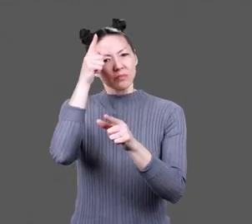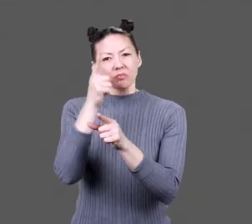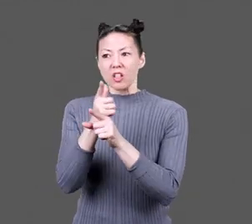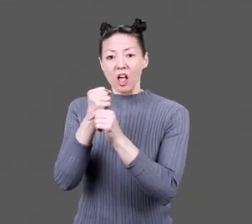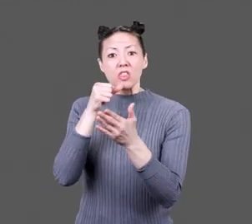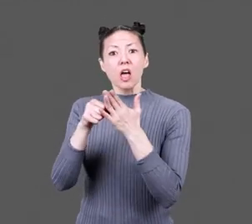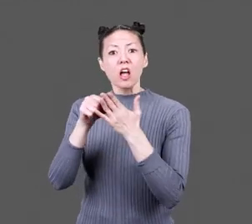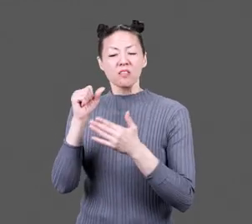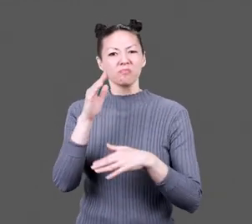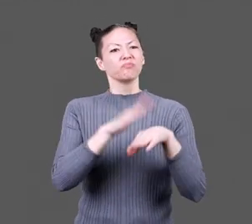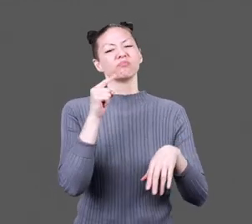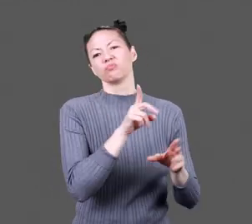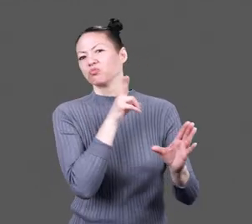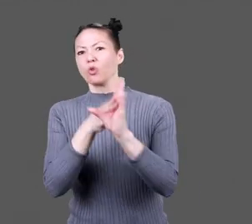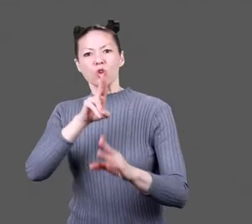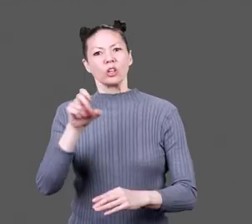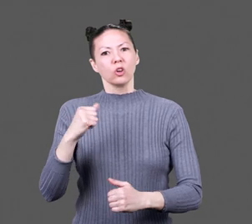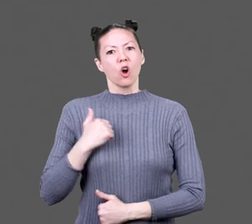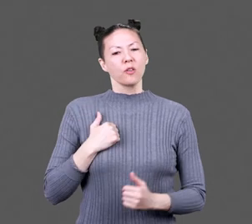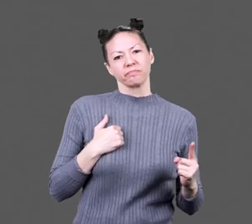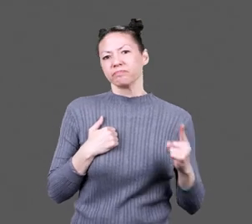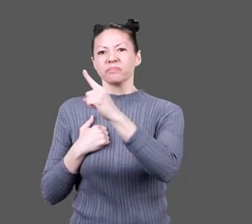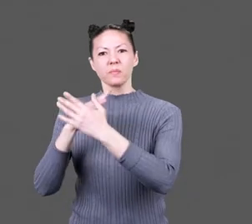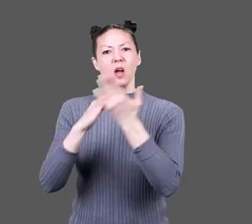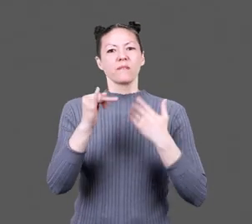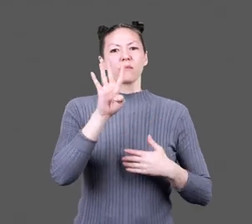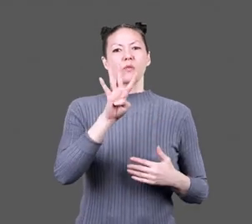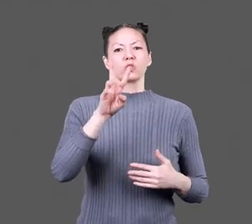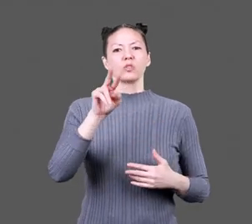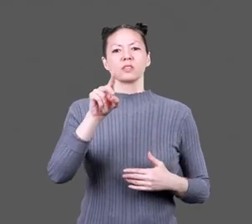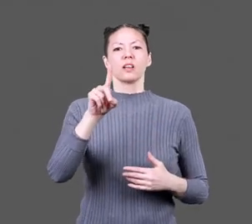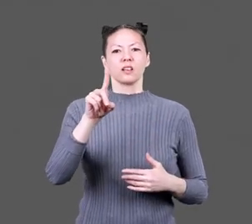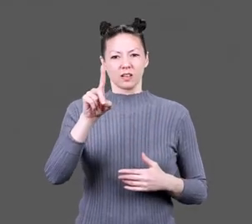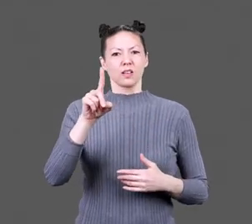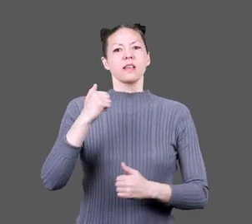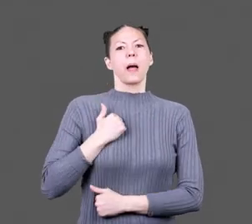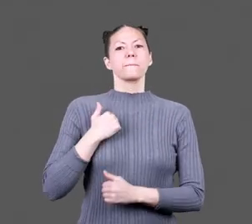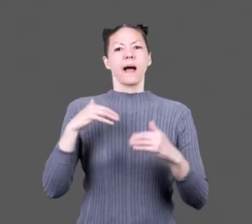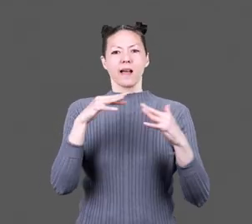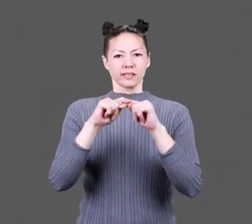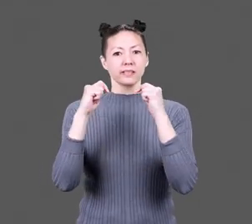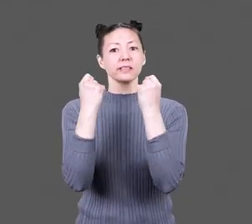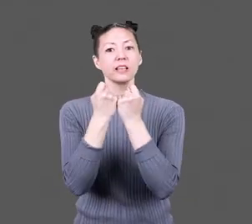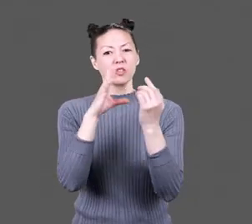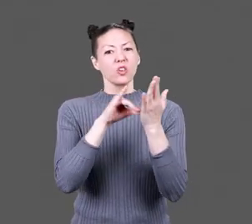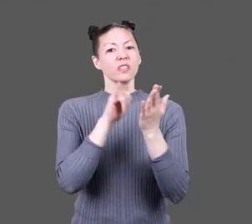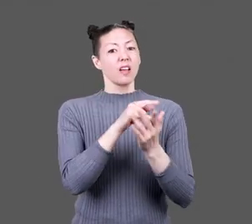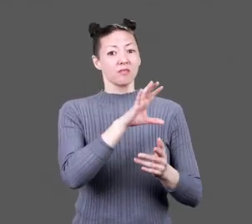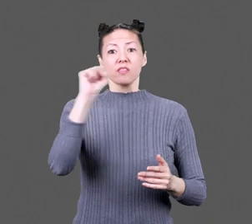When Brother got his letter calling him to join the U.S. Army as part of the 442nd Regimental Combat Team,